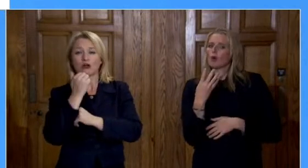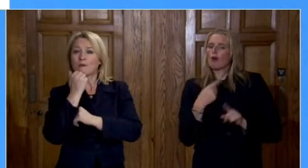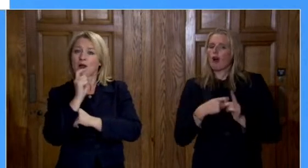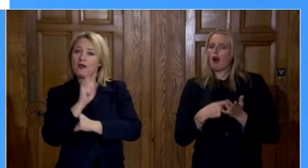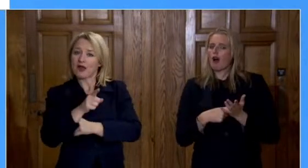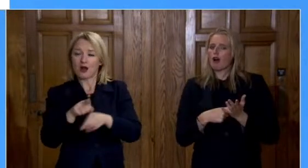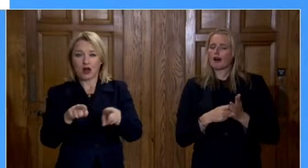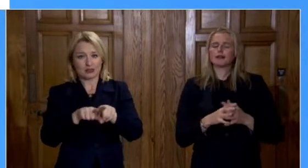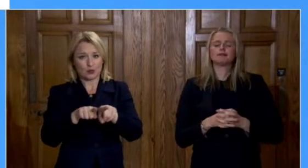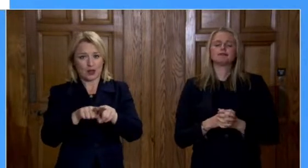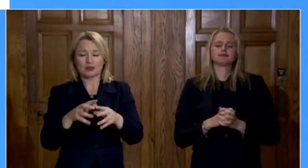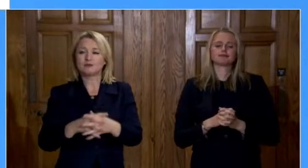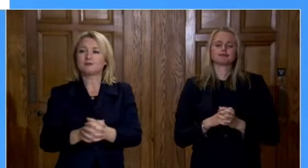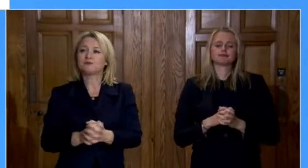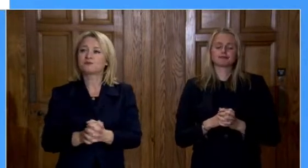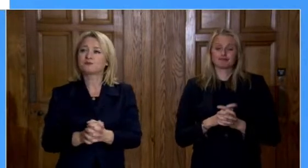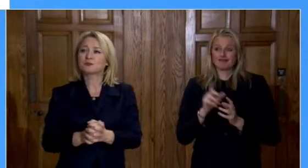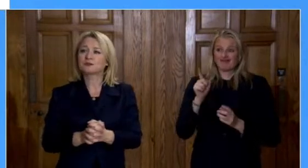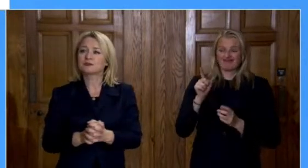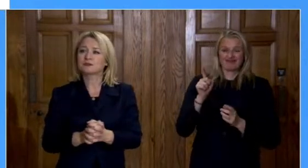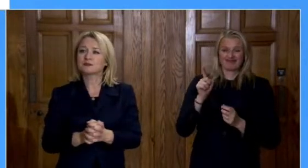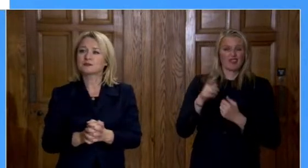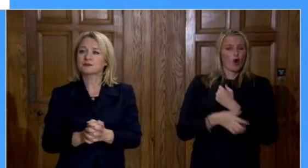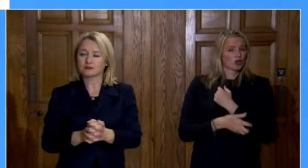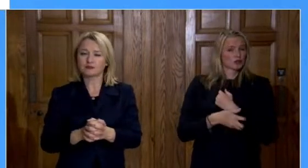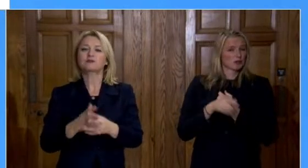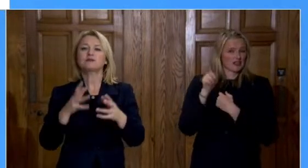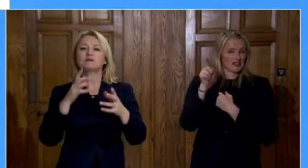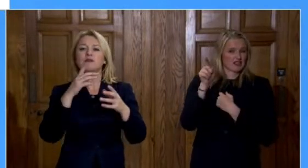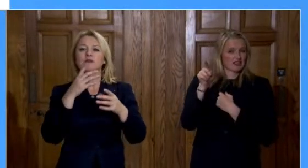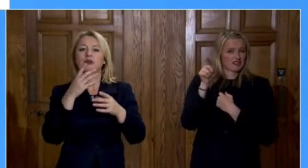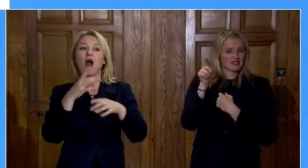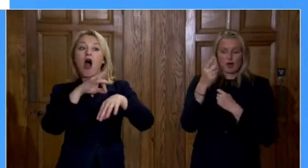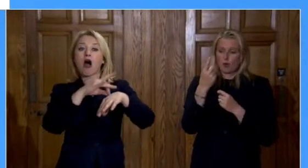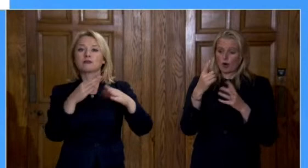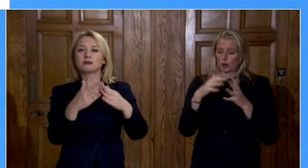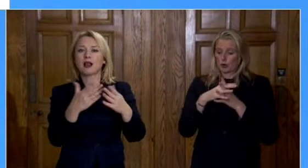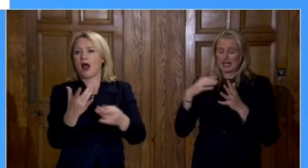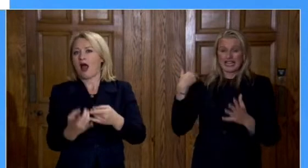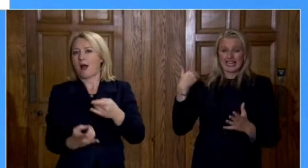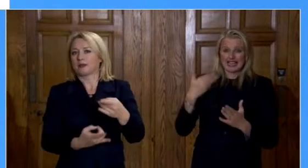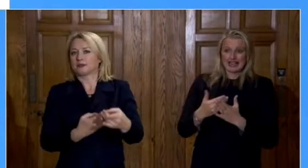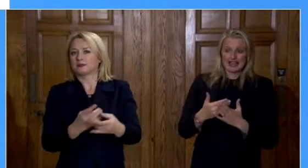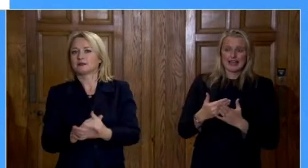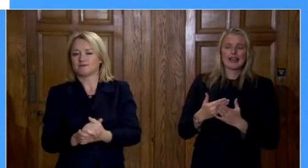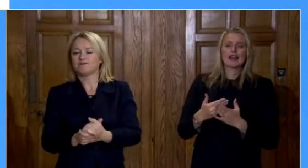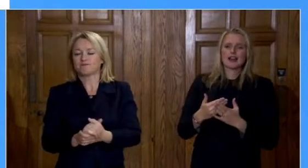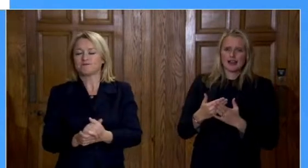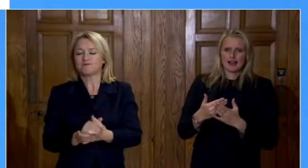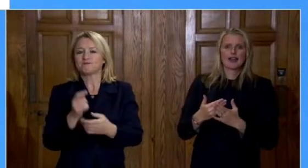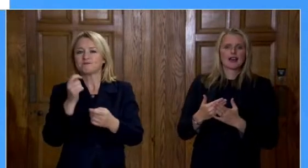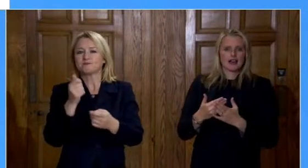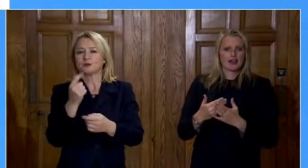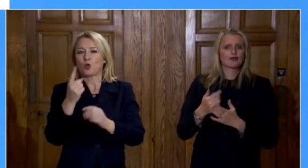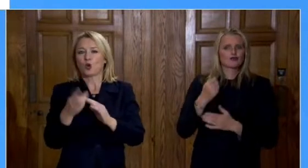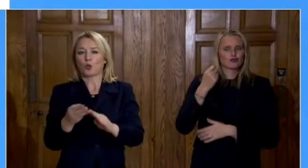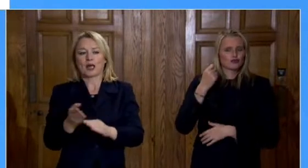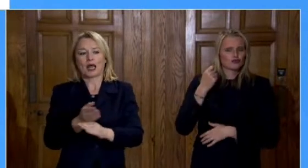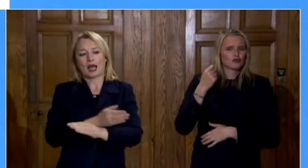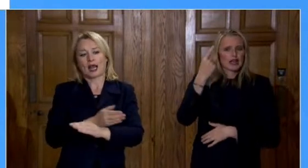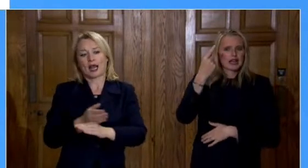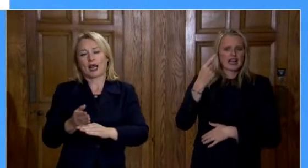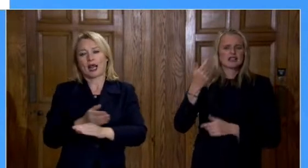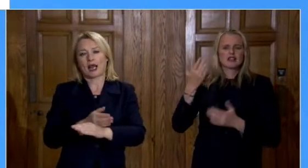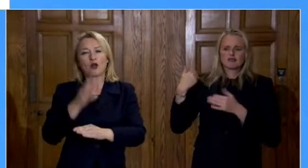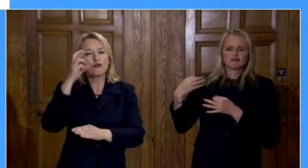In terms of what has been happening in hospitals, again over the last week, we have begun to leave the lag period, about which I have